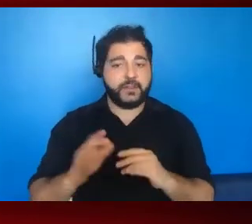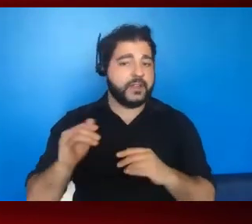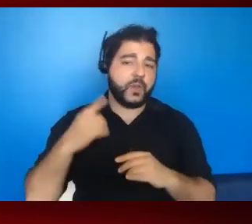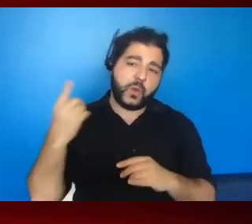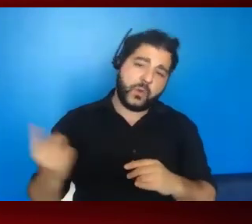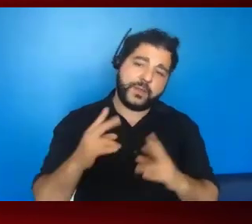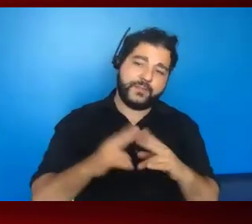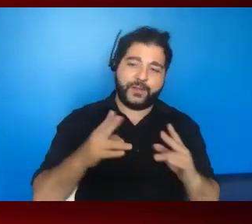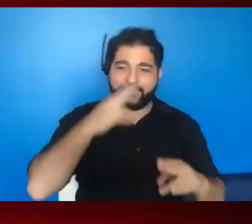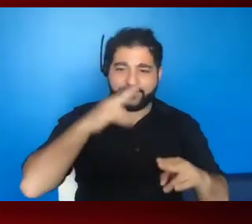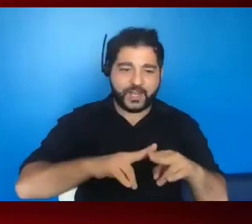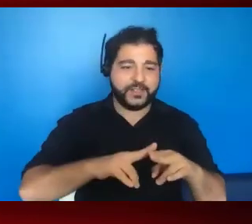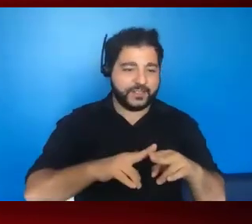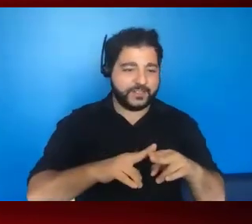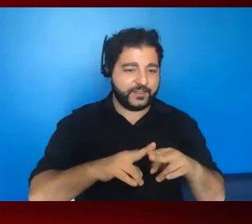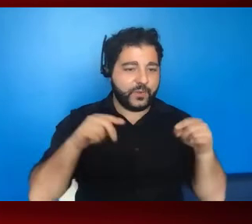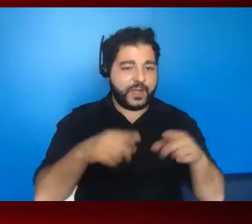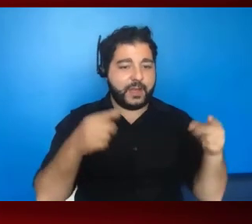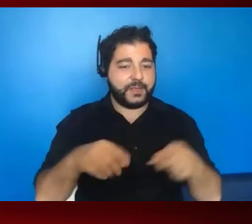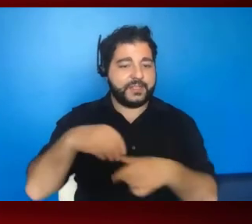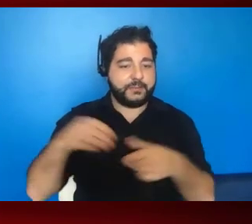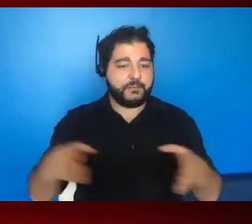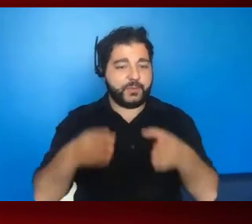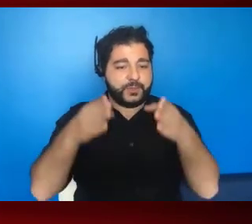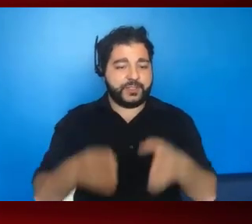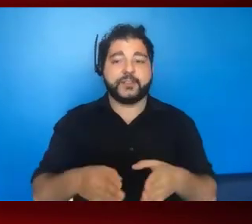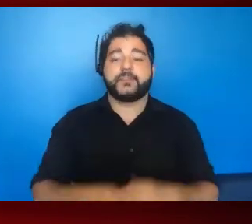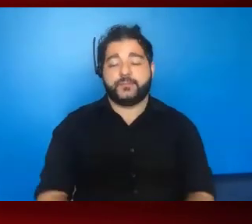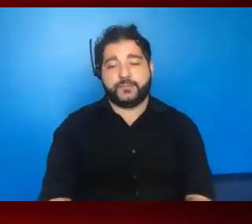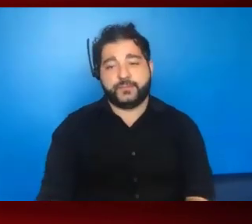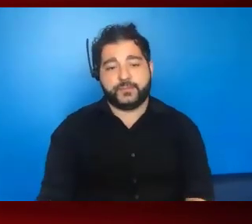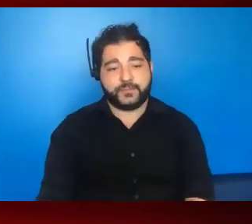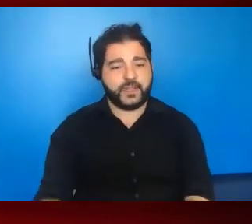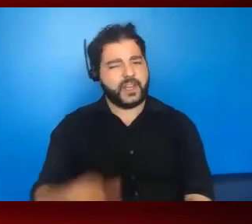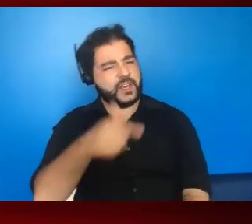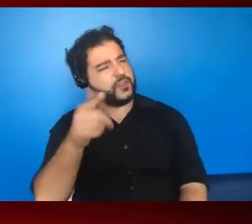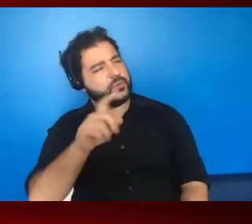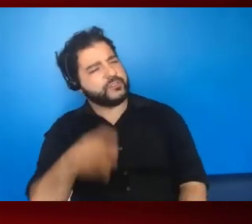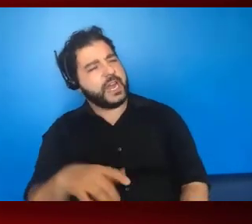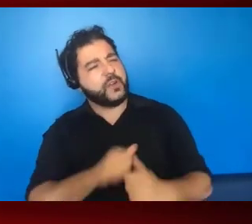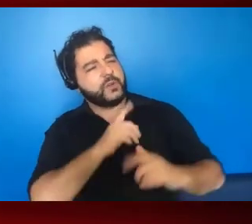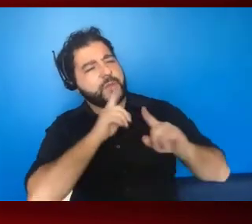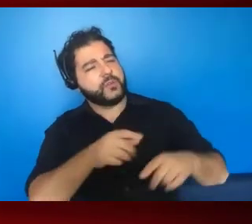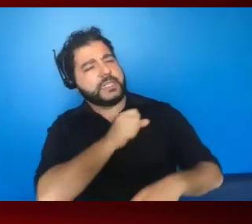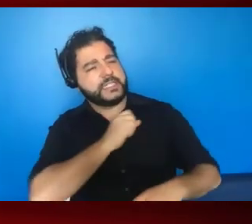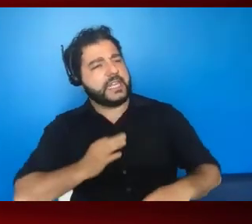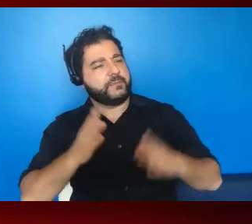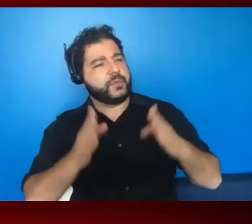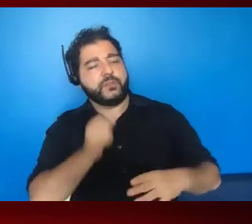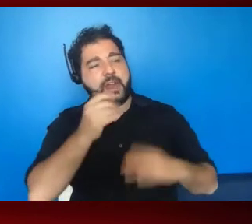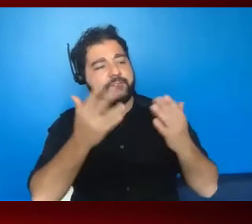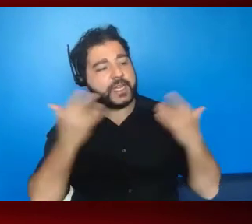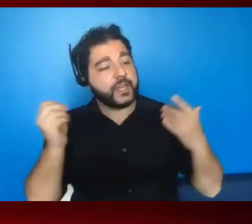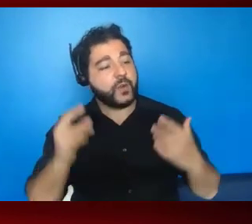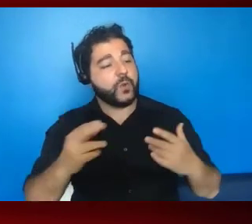very fun when we were doing this in person. So another question, how should we respond to a staff person who is unfriendly or